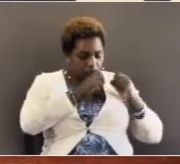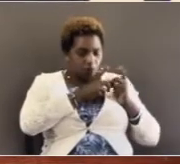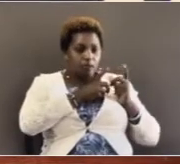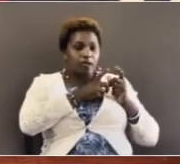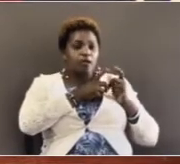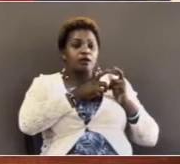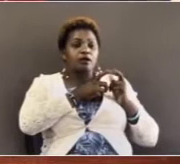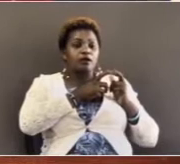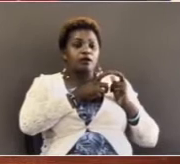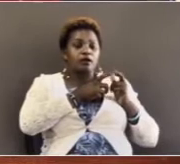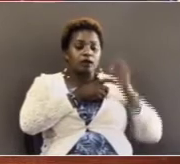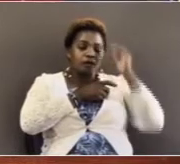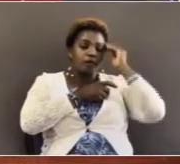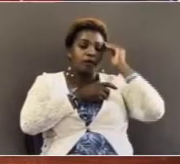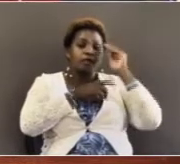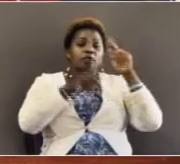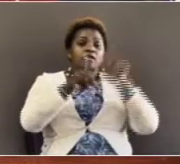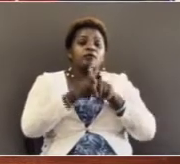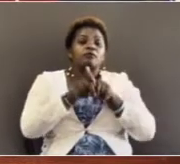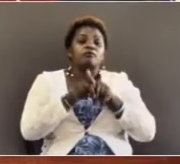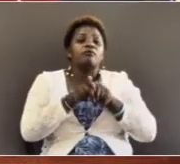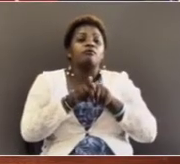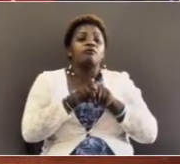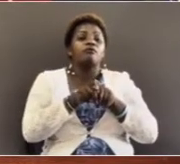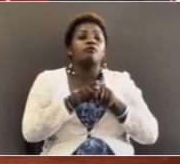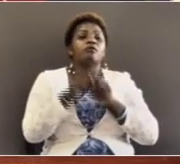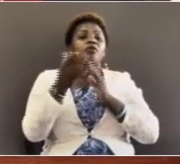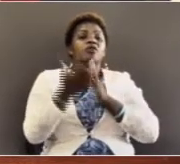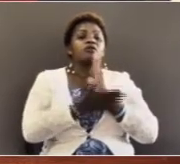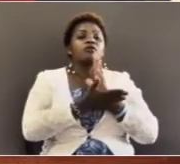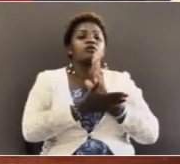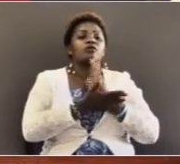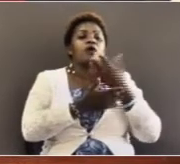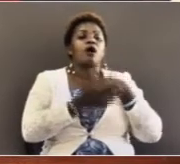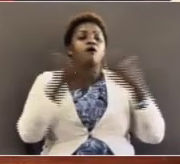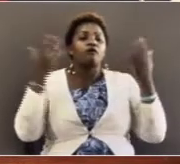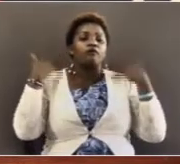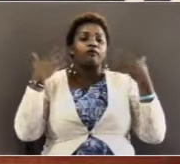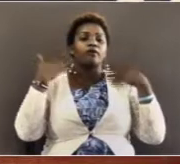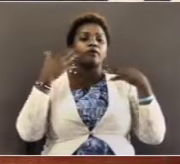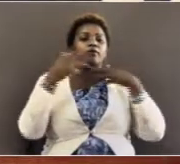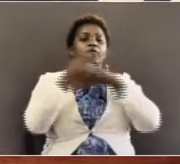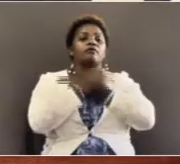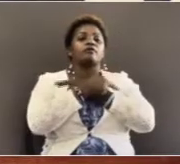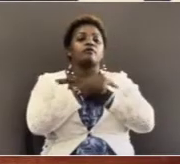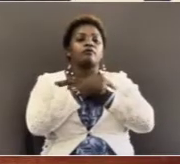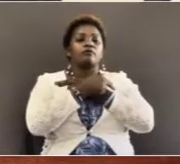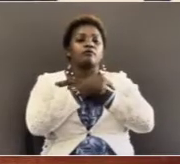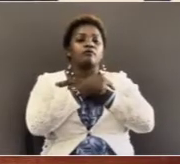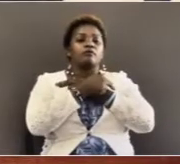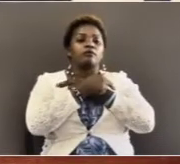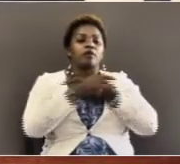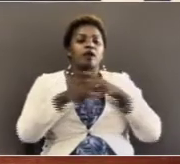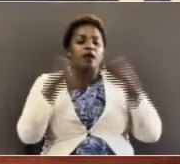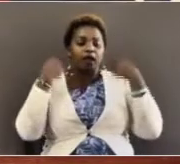and our minds to our eternal destiny eternal